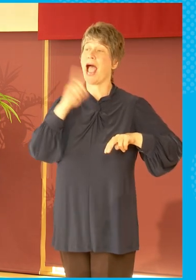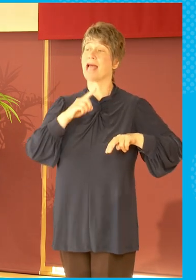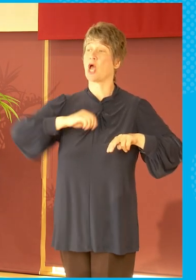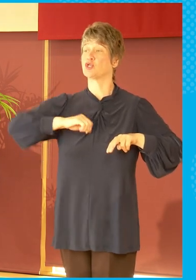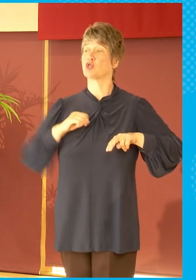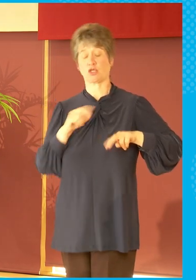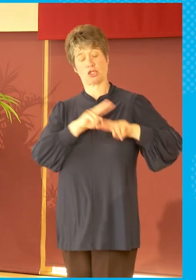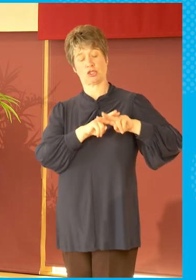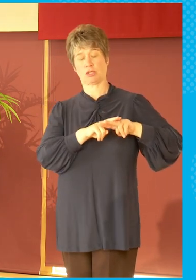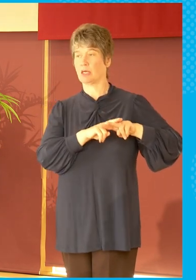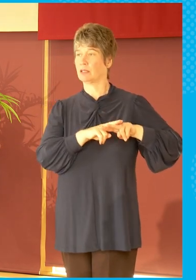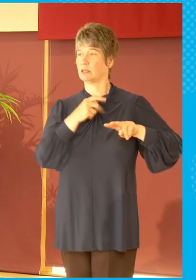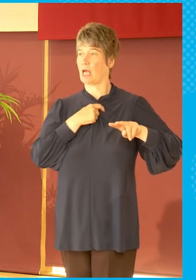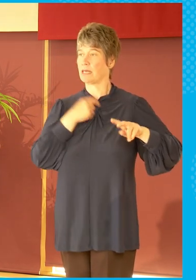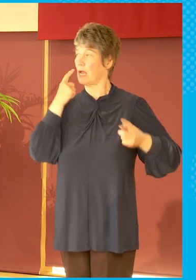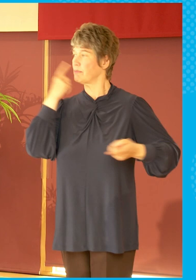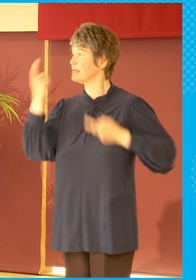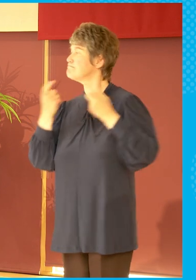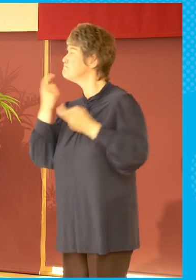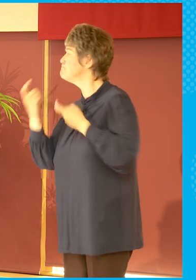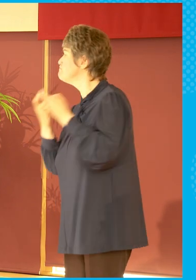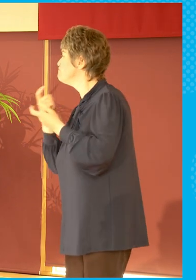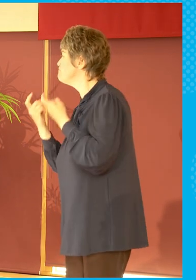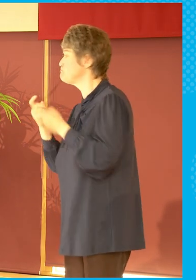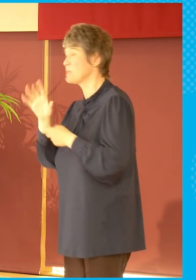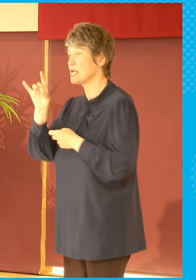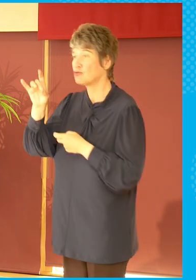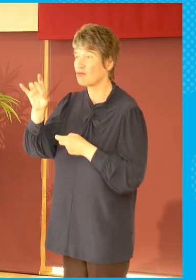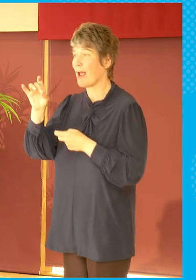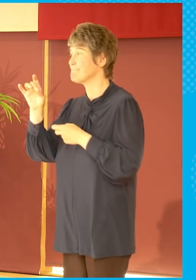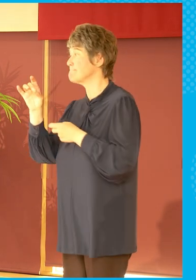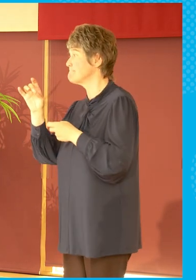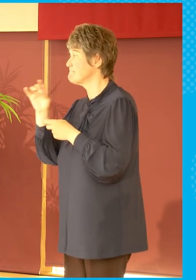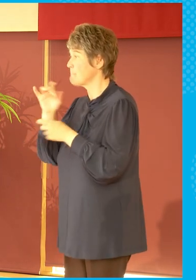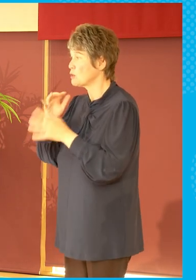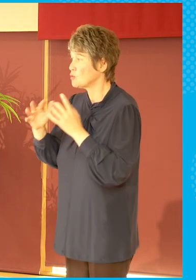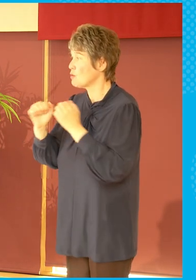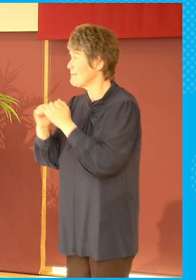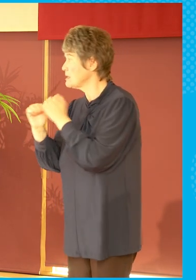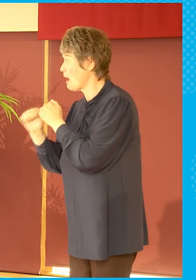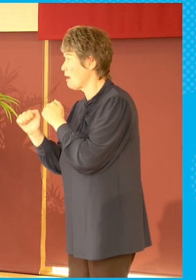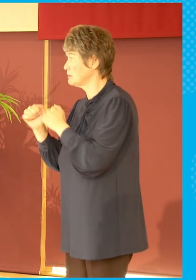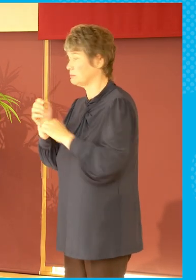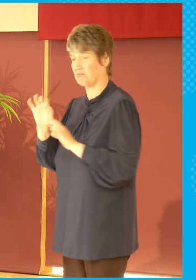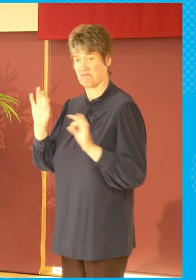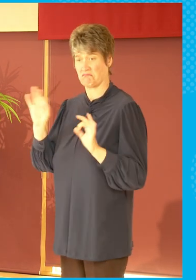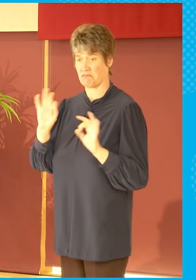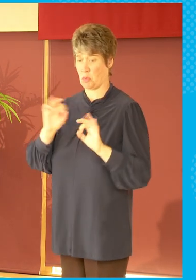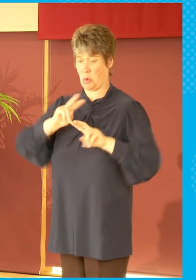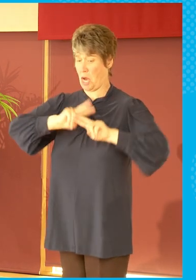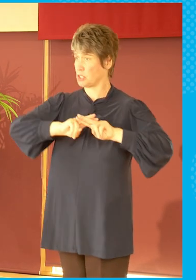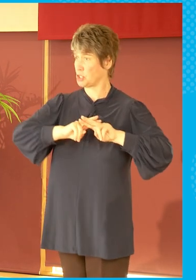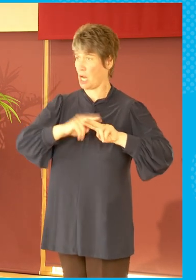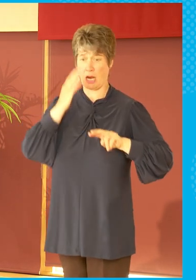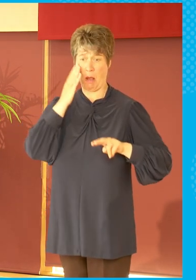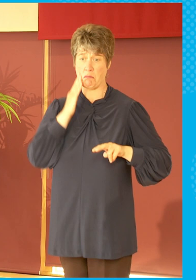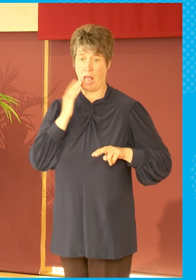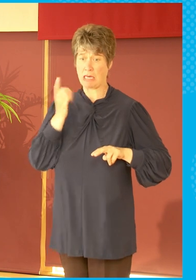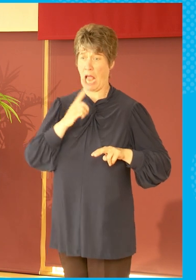and there was no hashtag Black and Scottish. Now there's thousands so people,